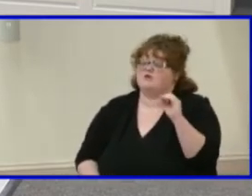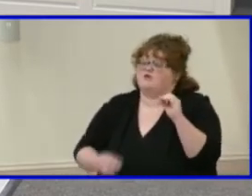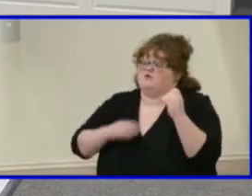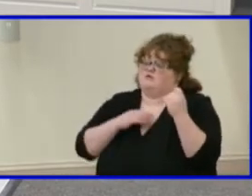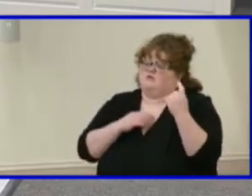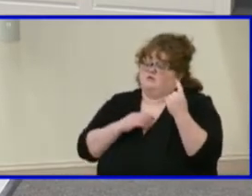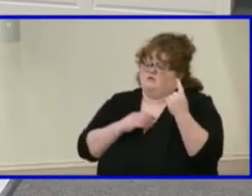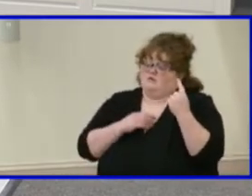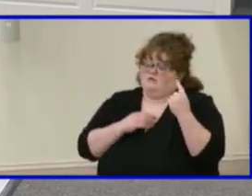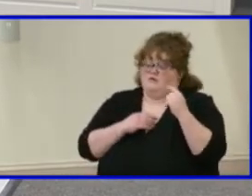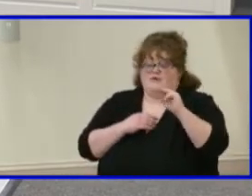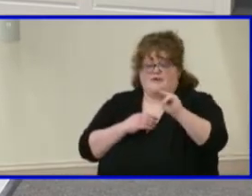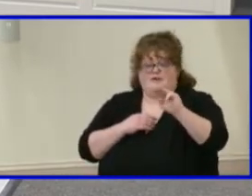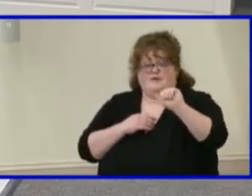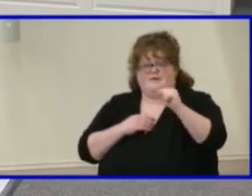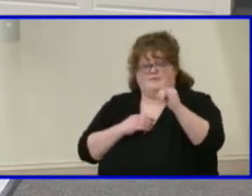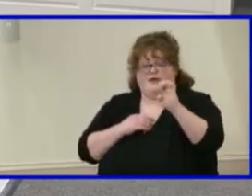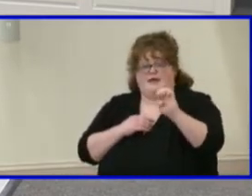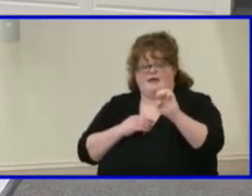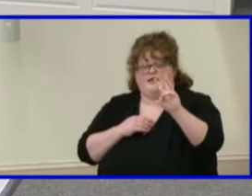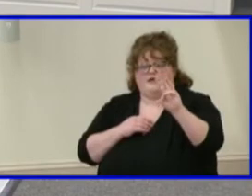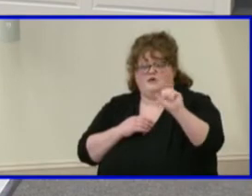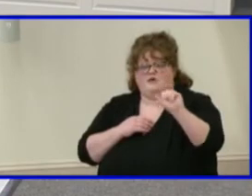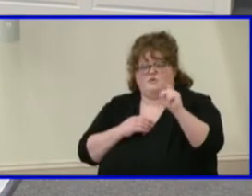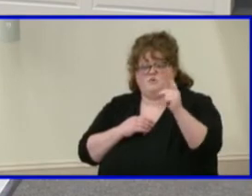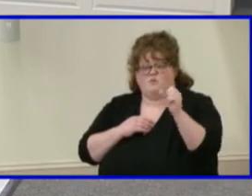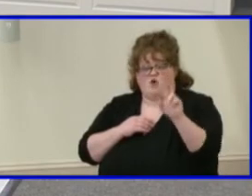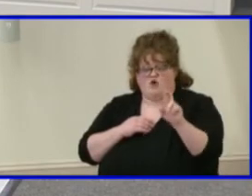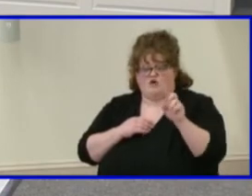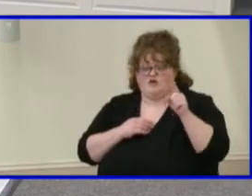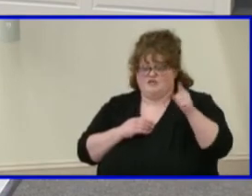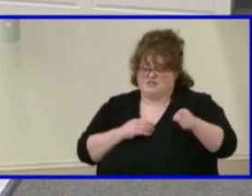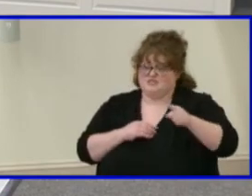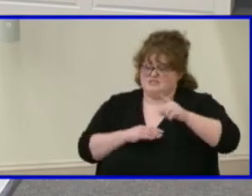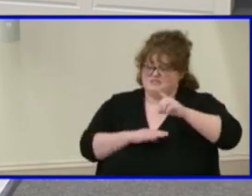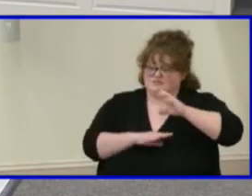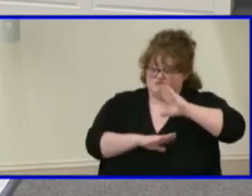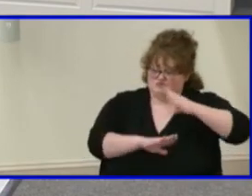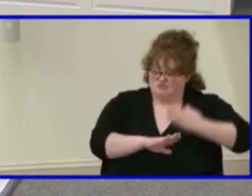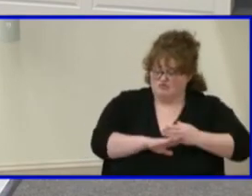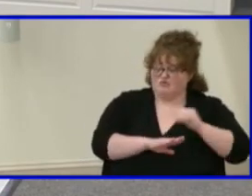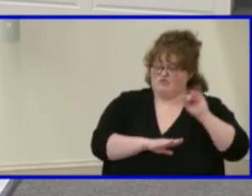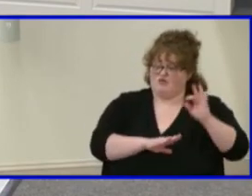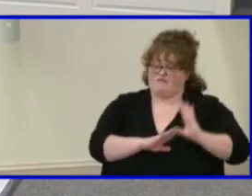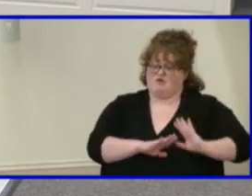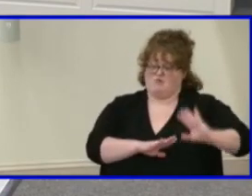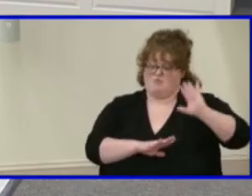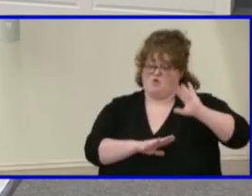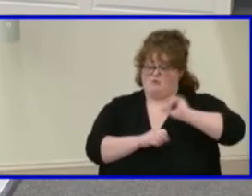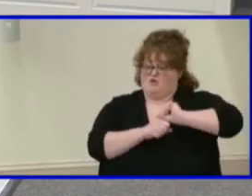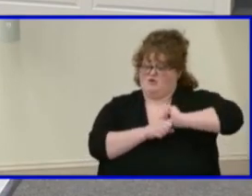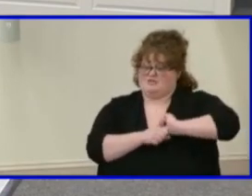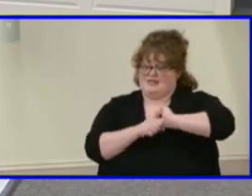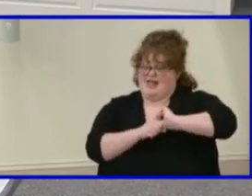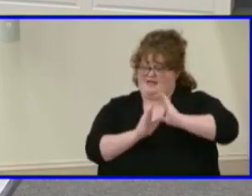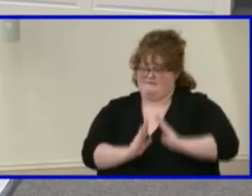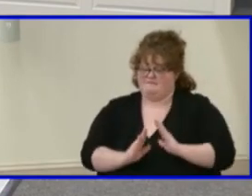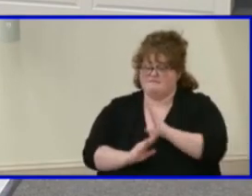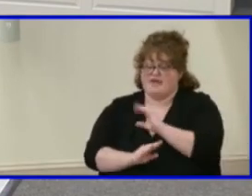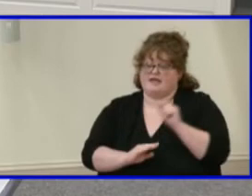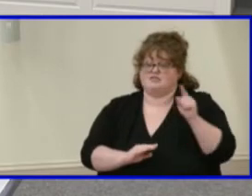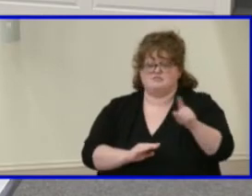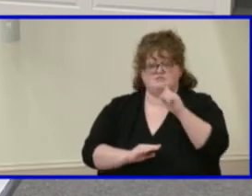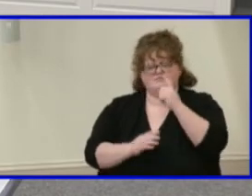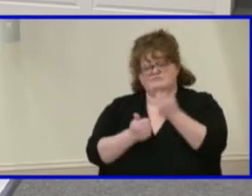the daughter of a former slave and she was this grand secretary, uh, for